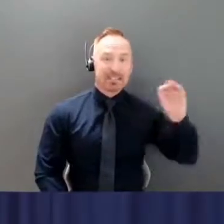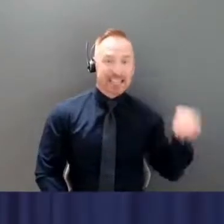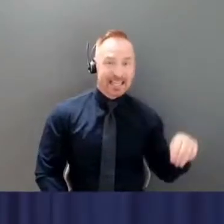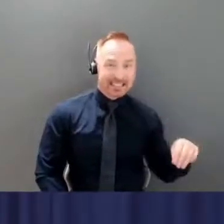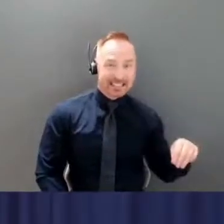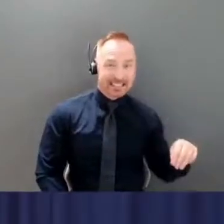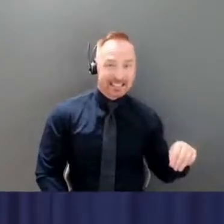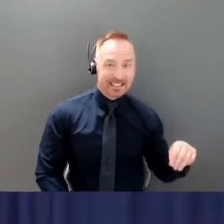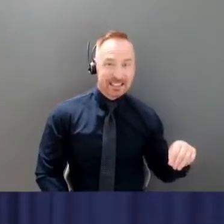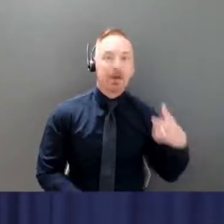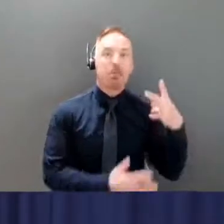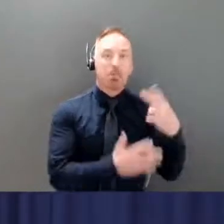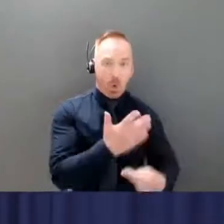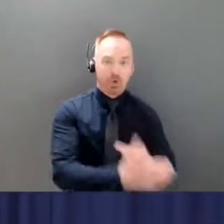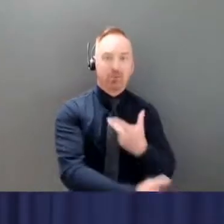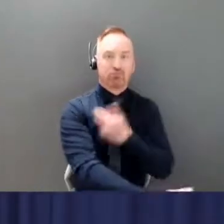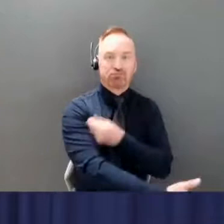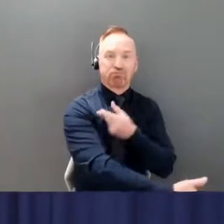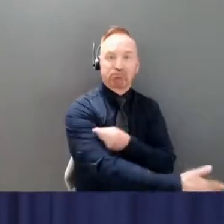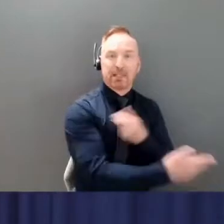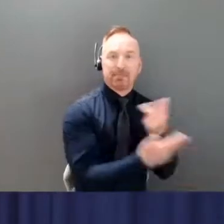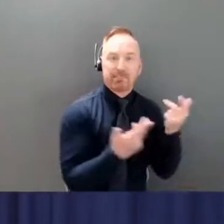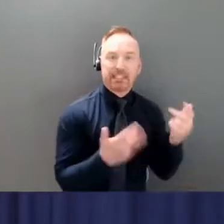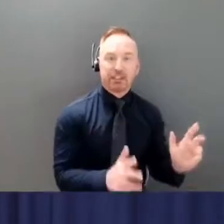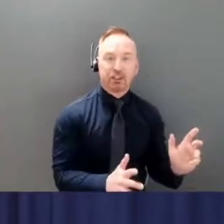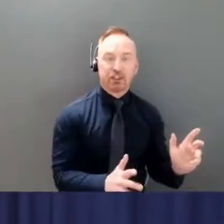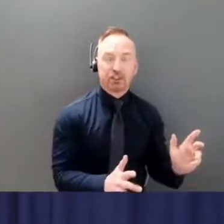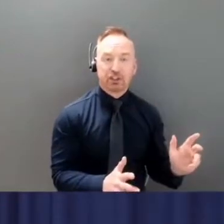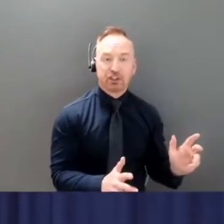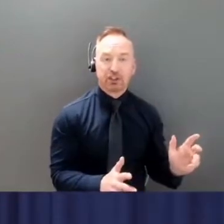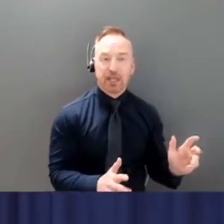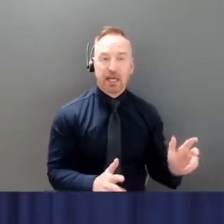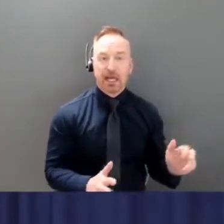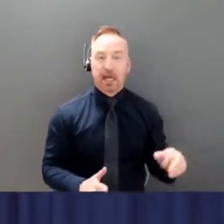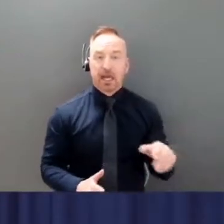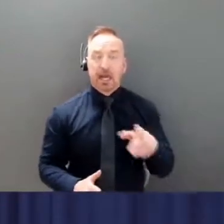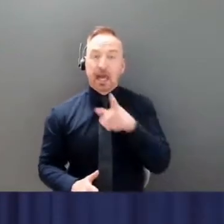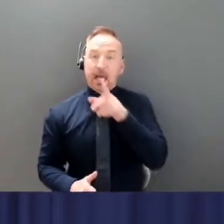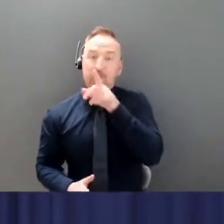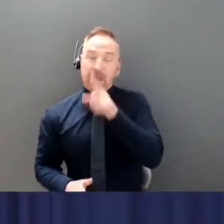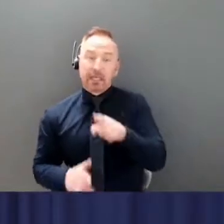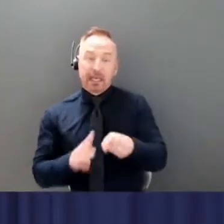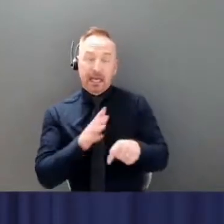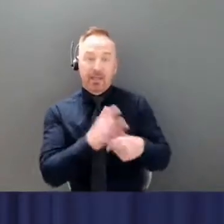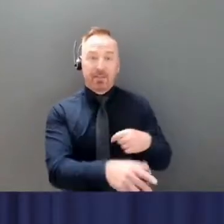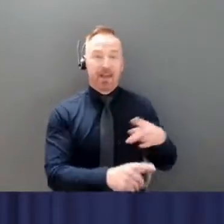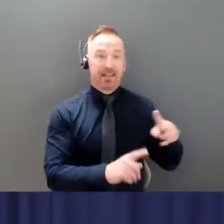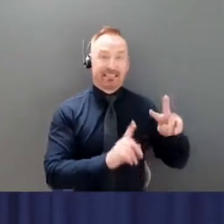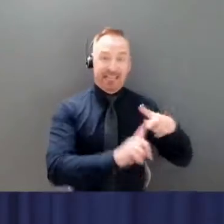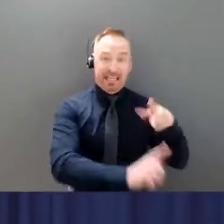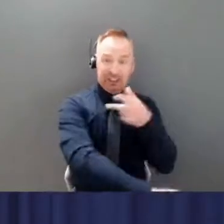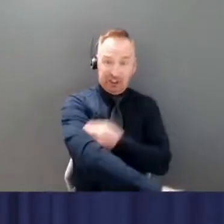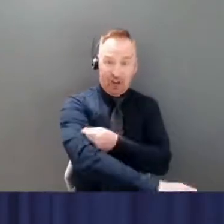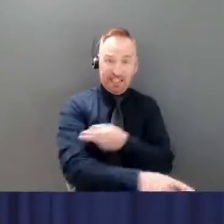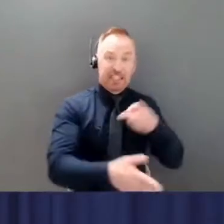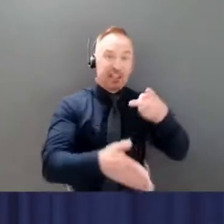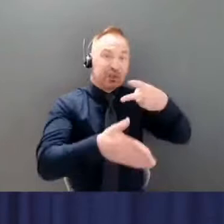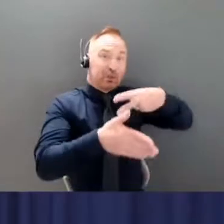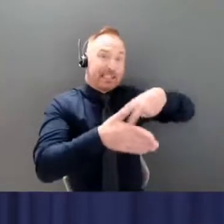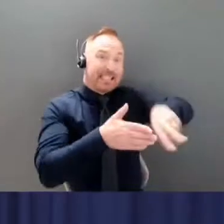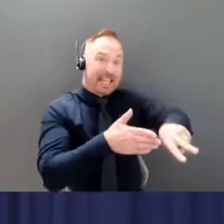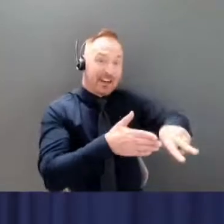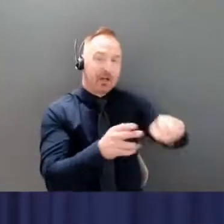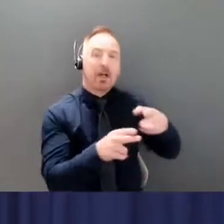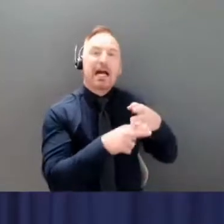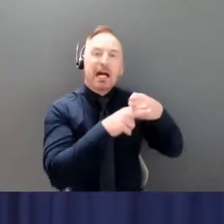shots and within two weeks of your last shot will be considered fully vaccinated. This is fantastic news.